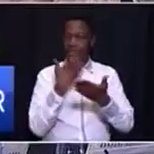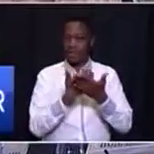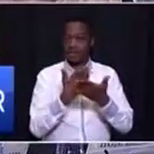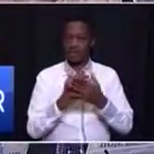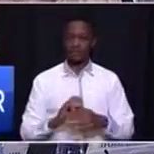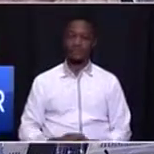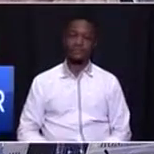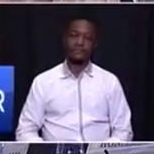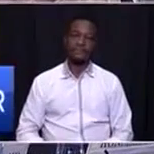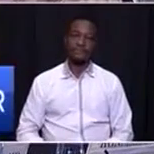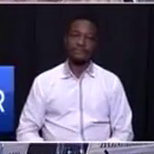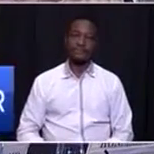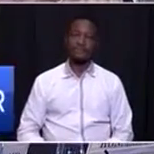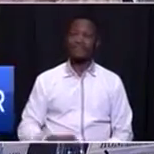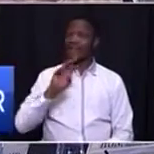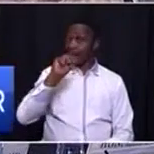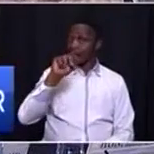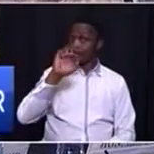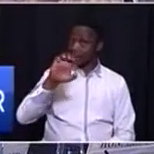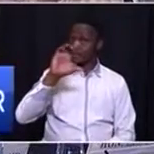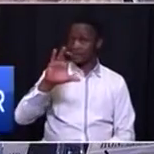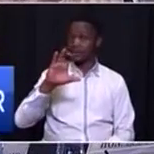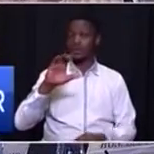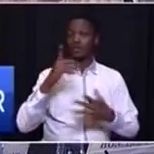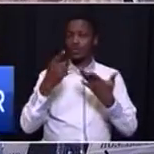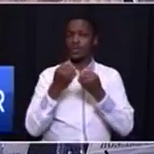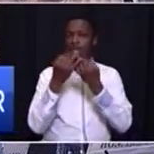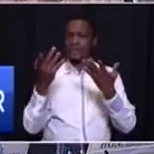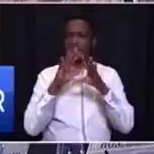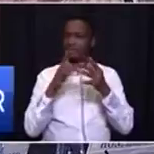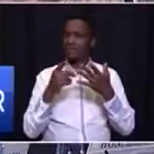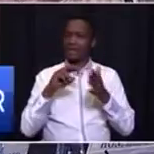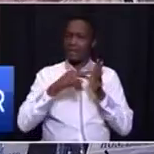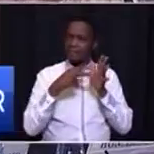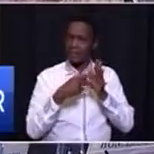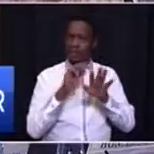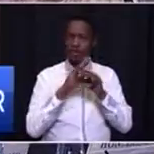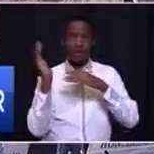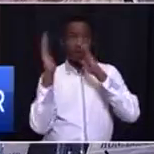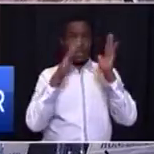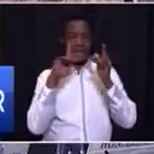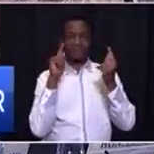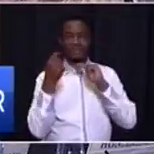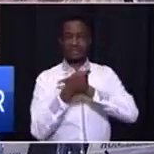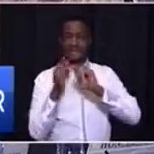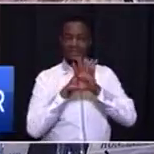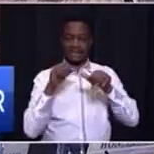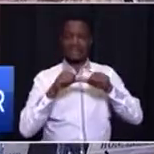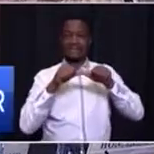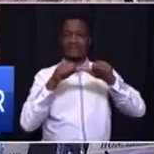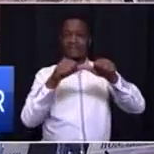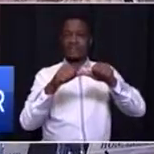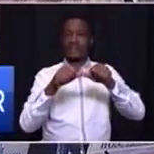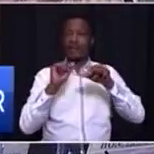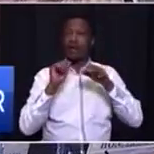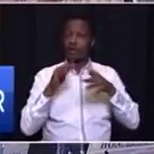Dr. Ramu Hooper will also table a plan on climate change and sustainability for Gauteng within the